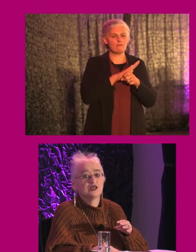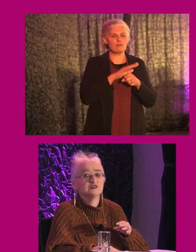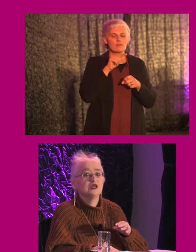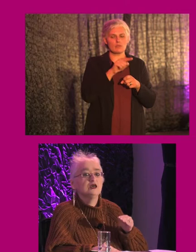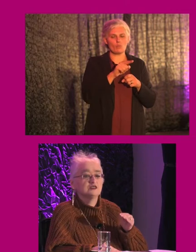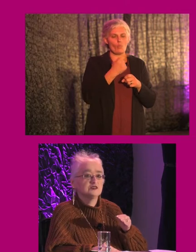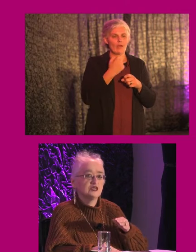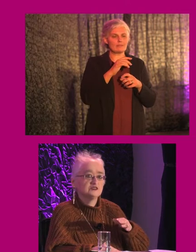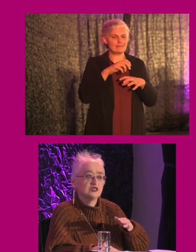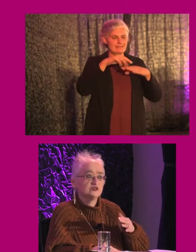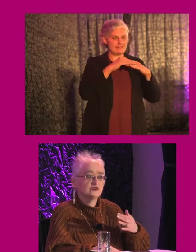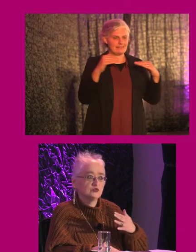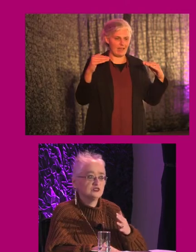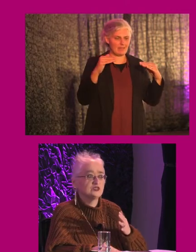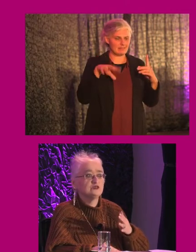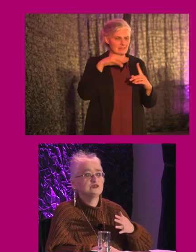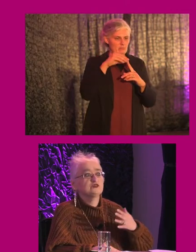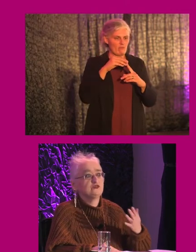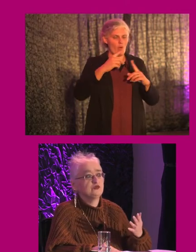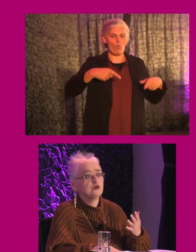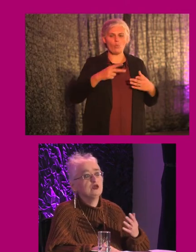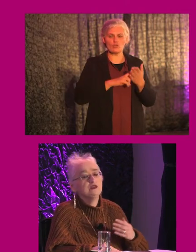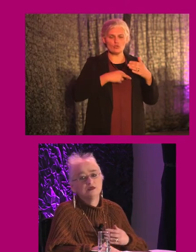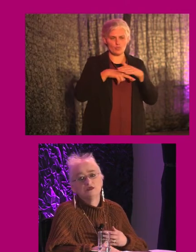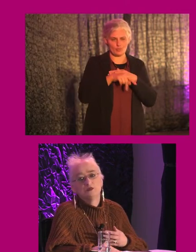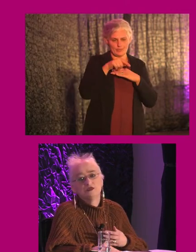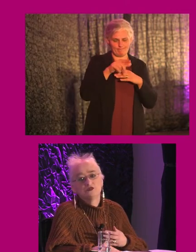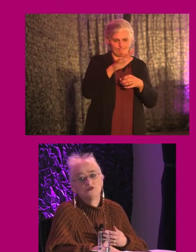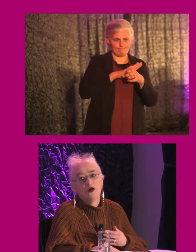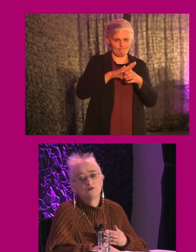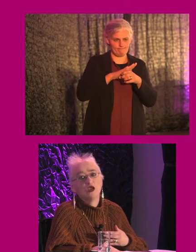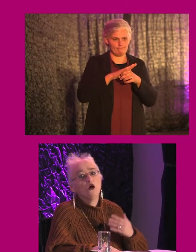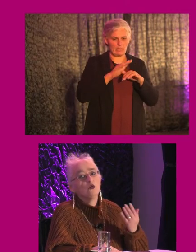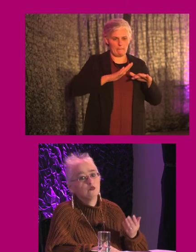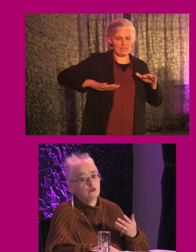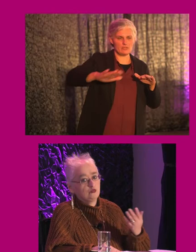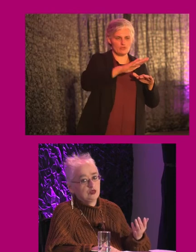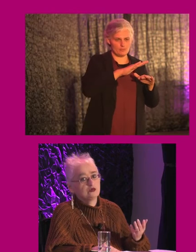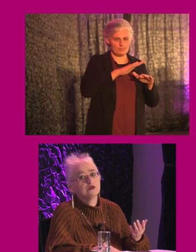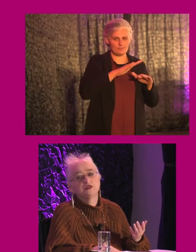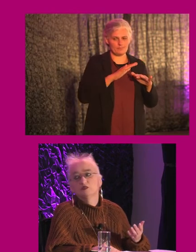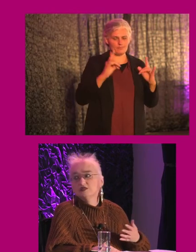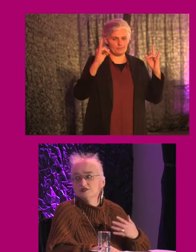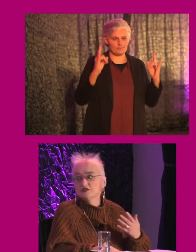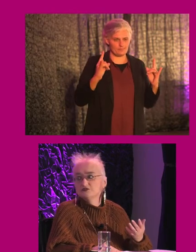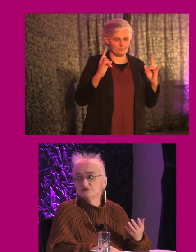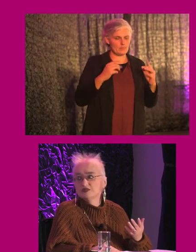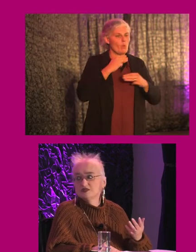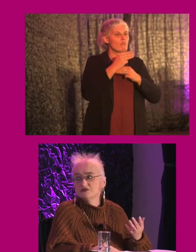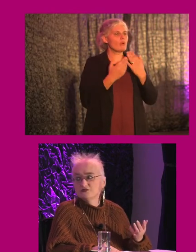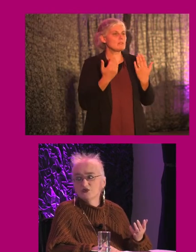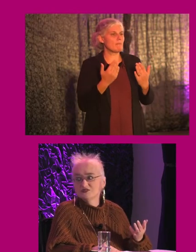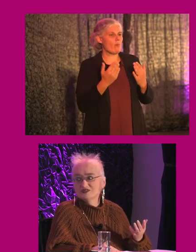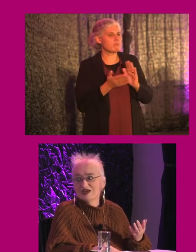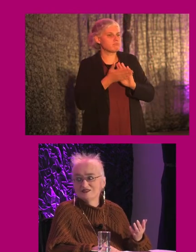of the stands that's designated for wheelchair users to view the pitch from. We're currently in the process of building